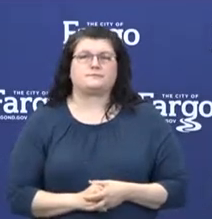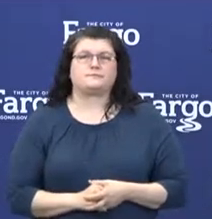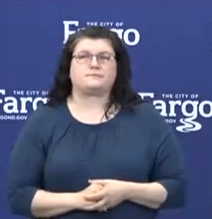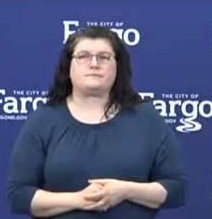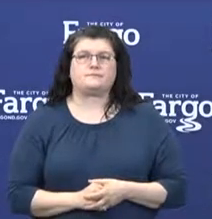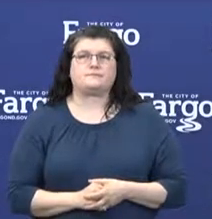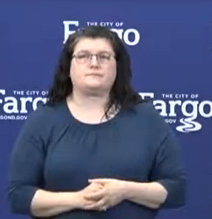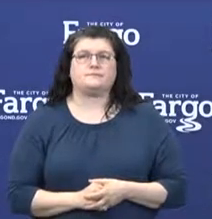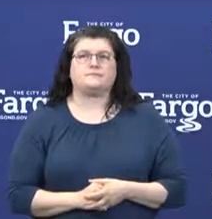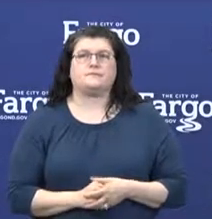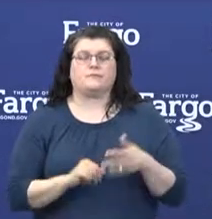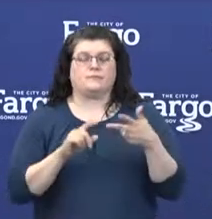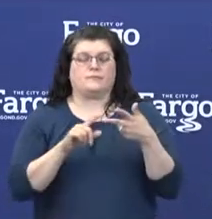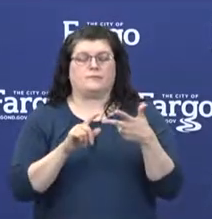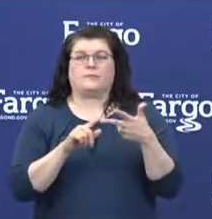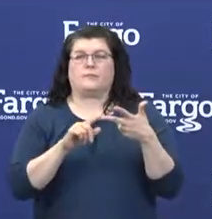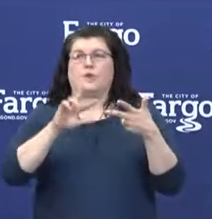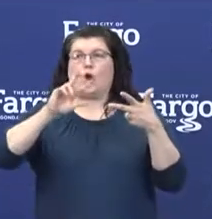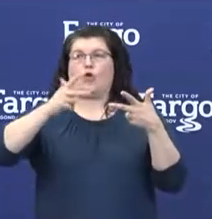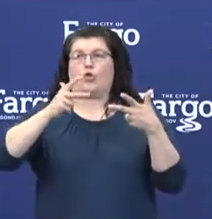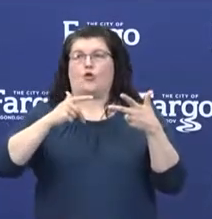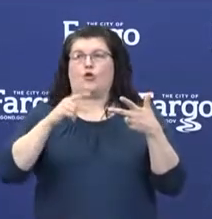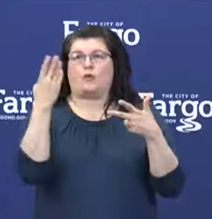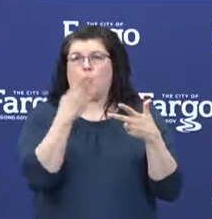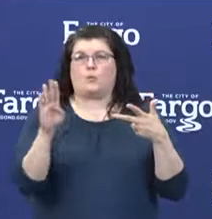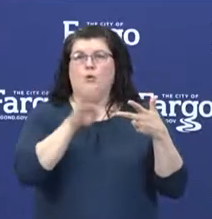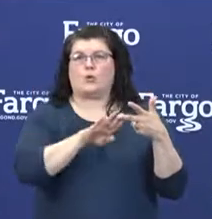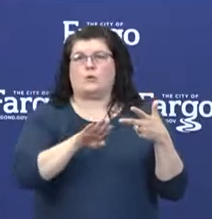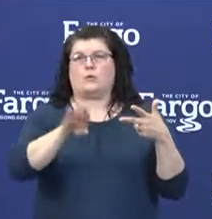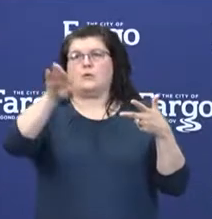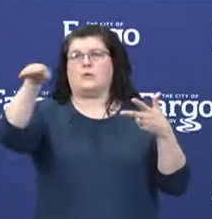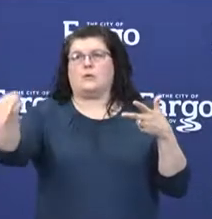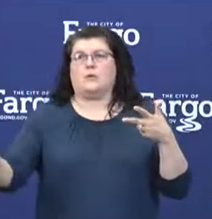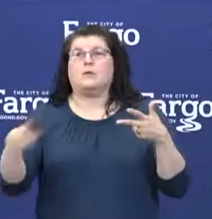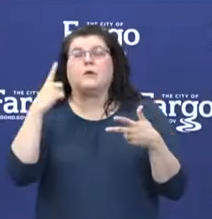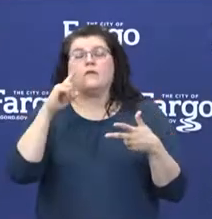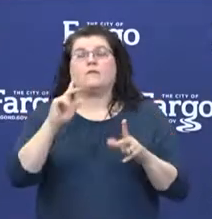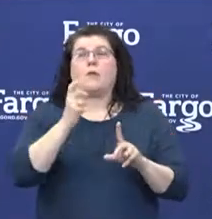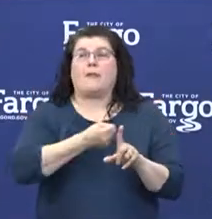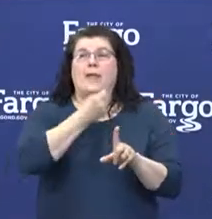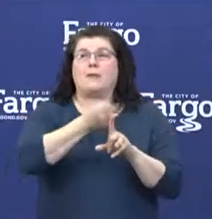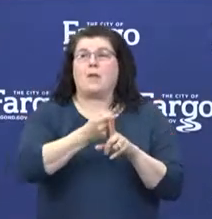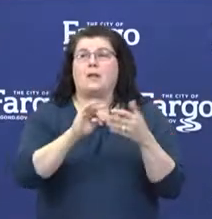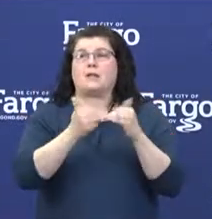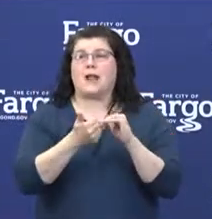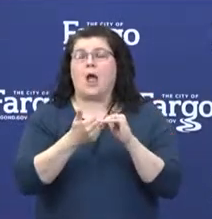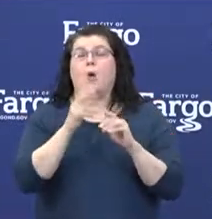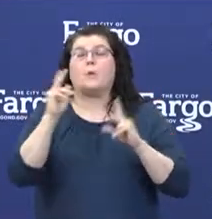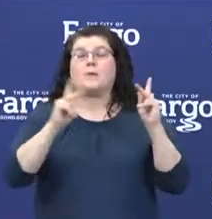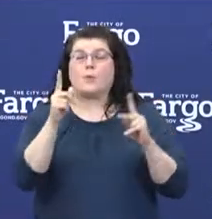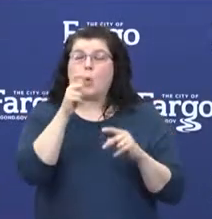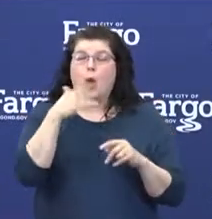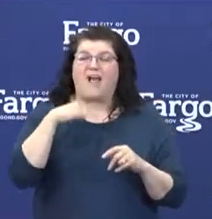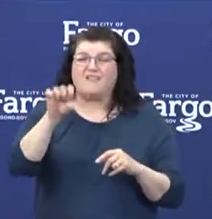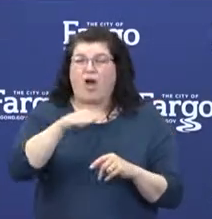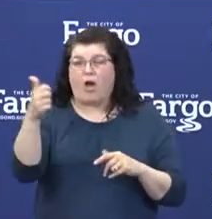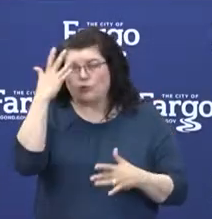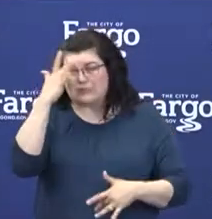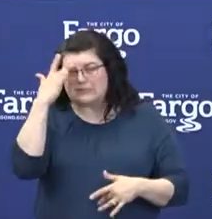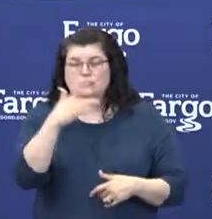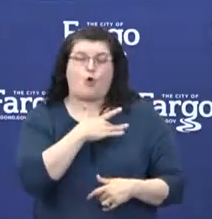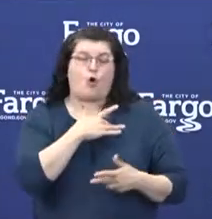The third wave is really the impact of interrupted care on chronic conditions. For example, diabetes, heart disease,